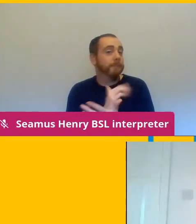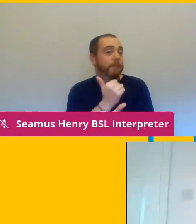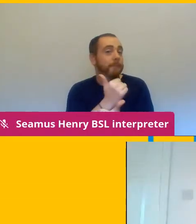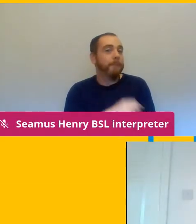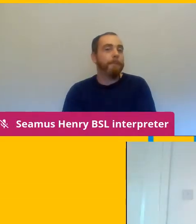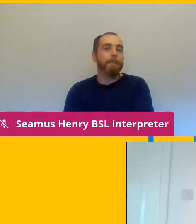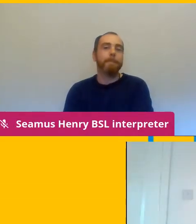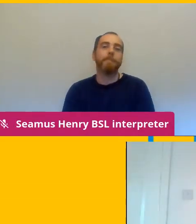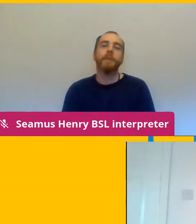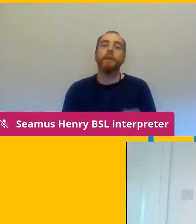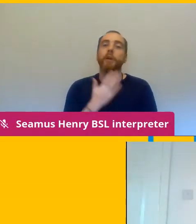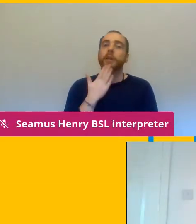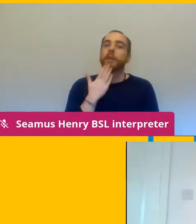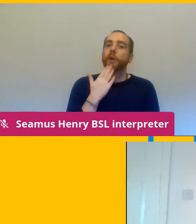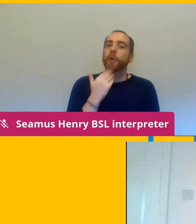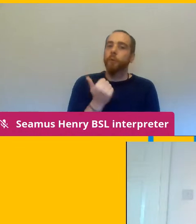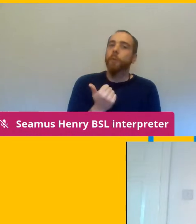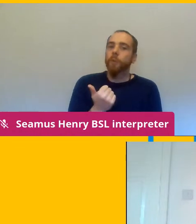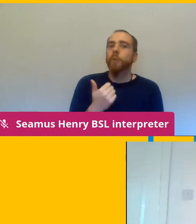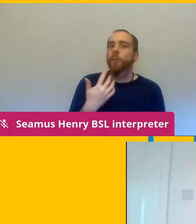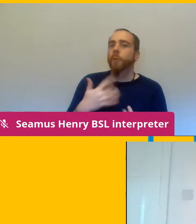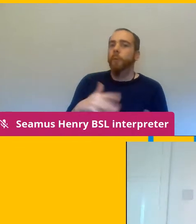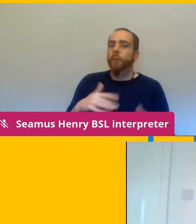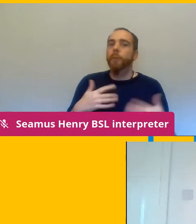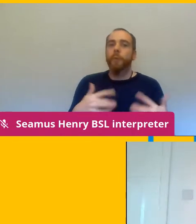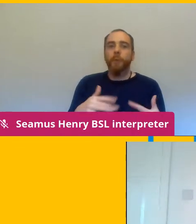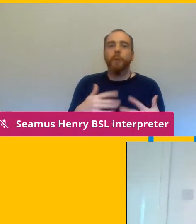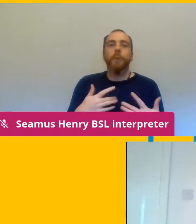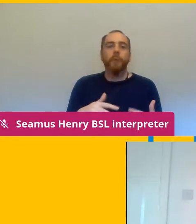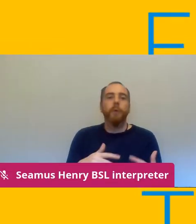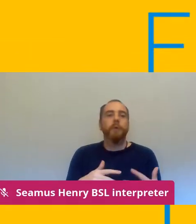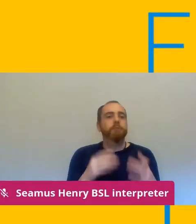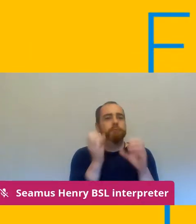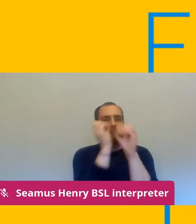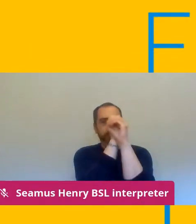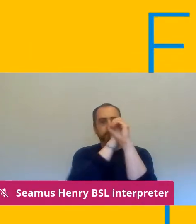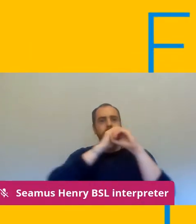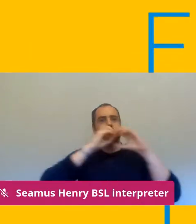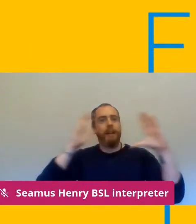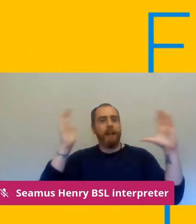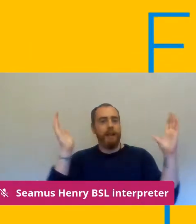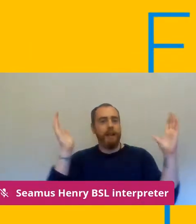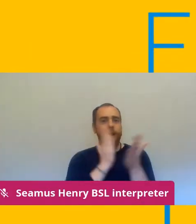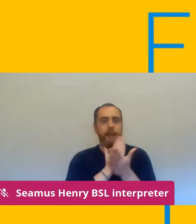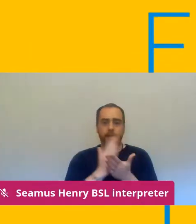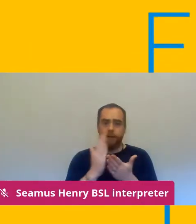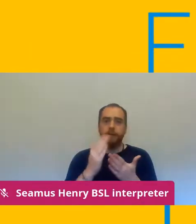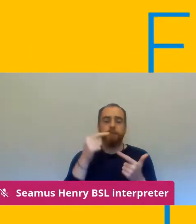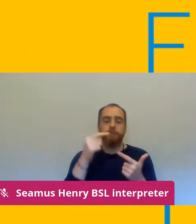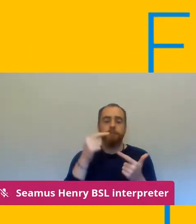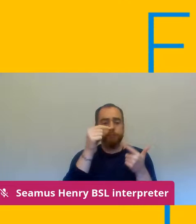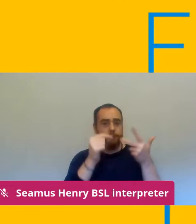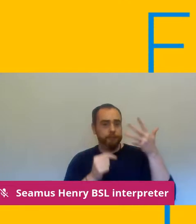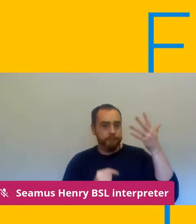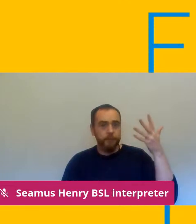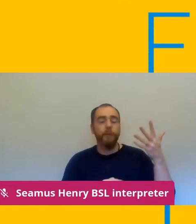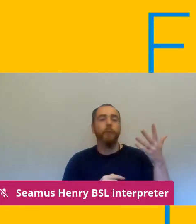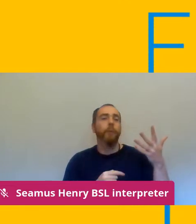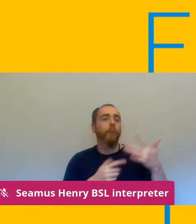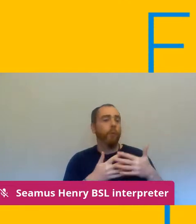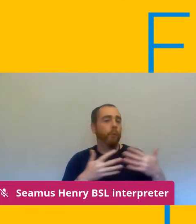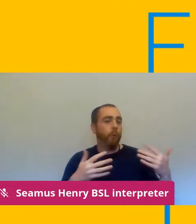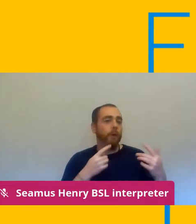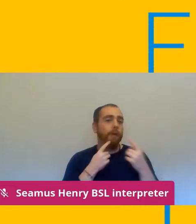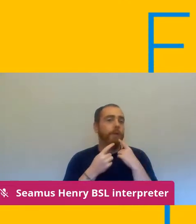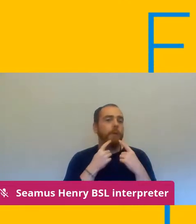thanks so much alex that was really super clear and there's a lot to get through um so we we will definitely come back to that when